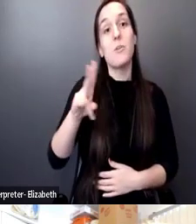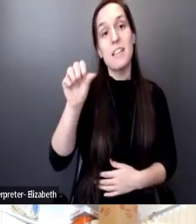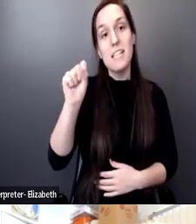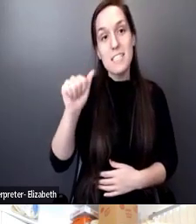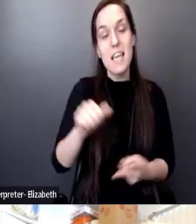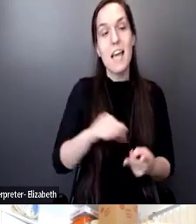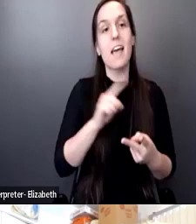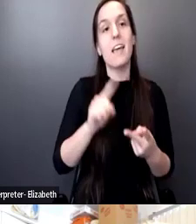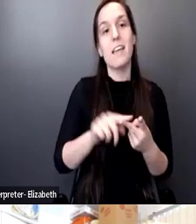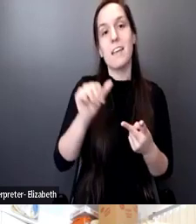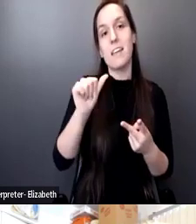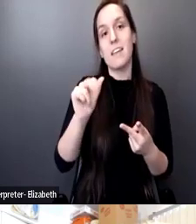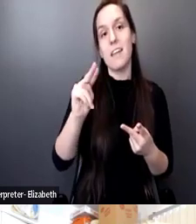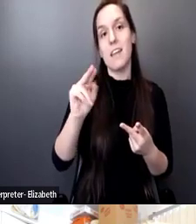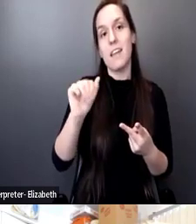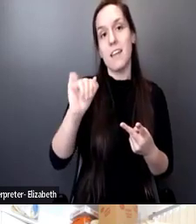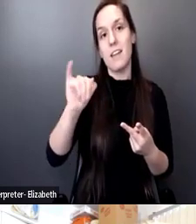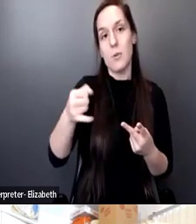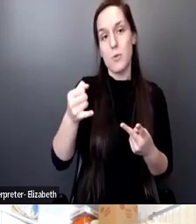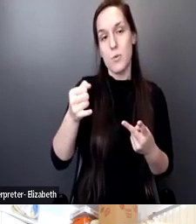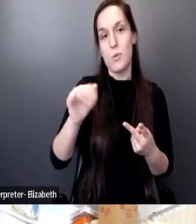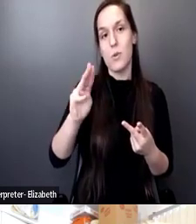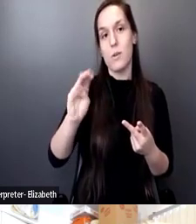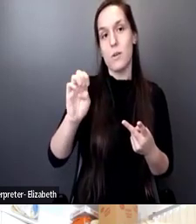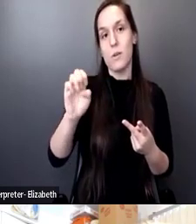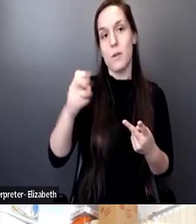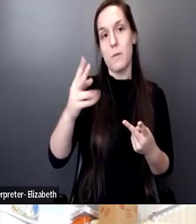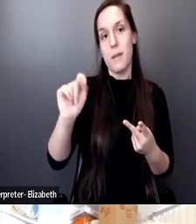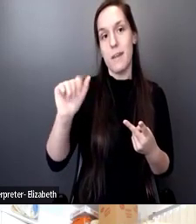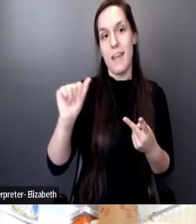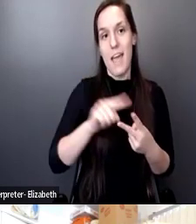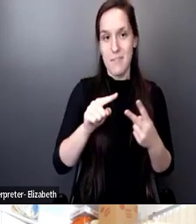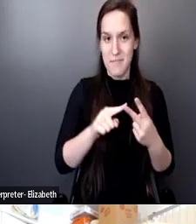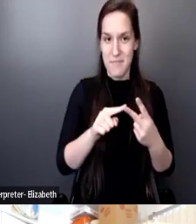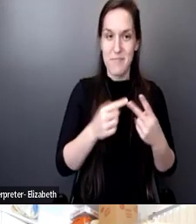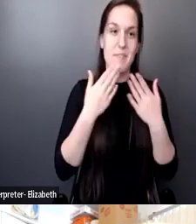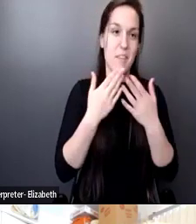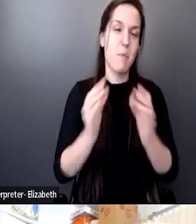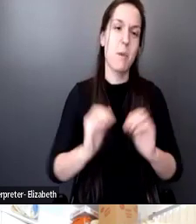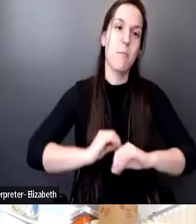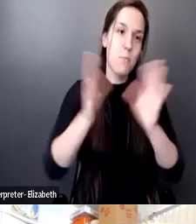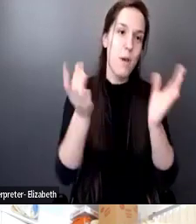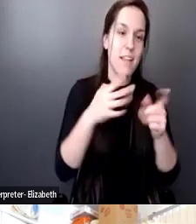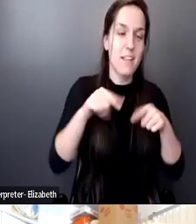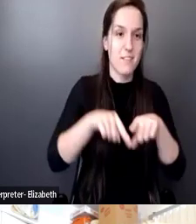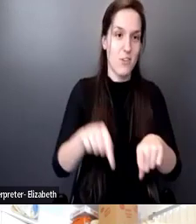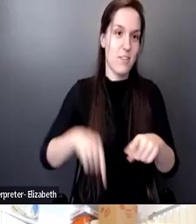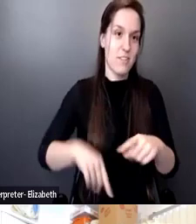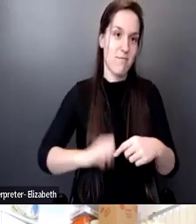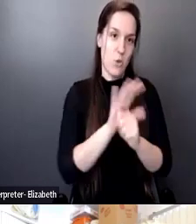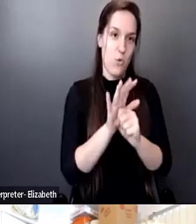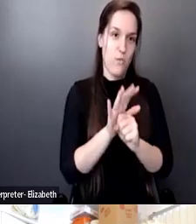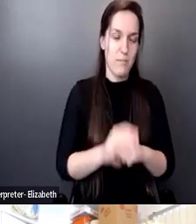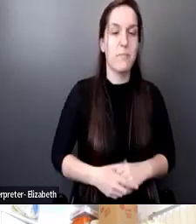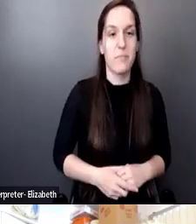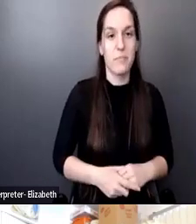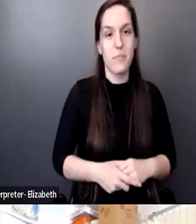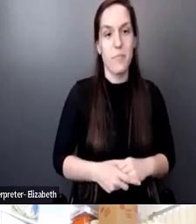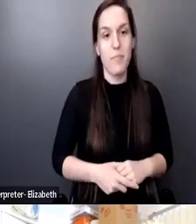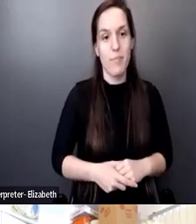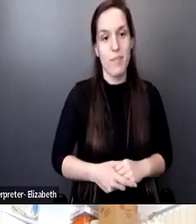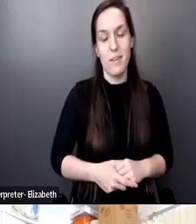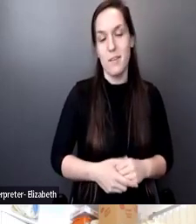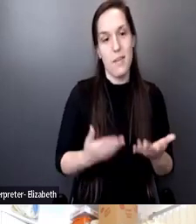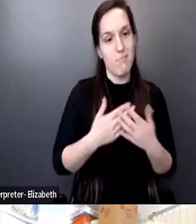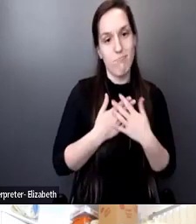Anuj Mata for being the bright lights and in this very difficult time. And yeah, it's it's it's been